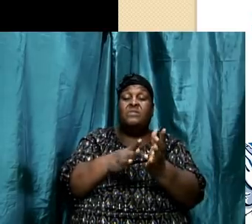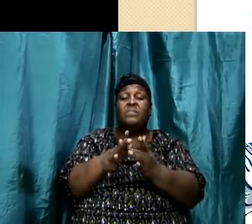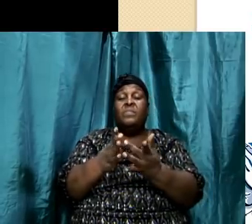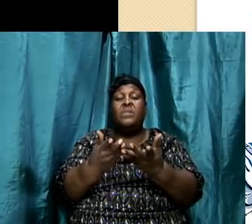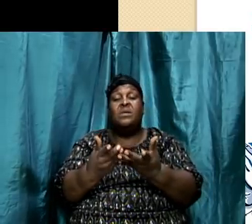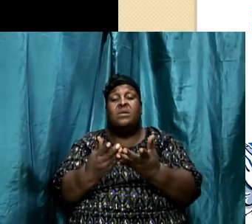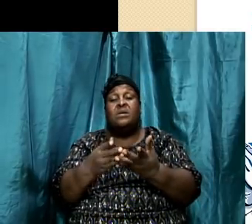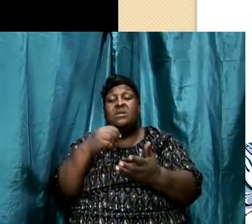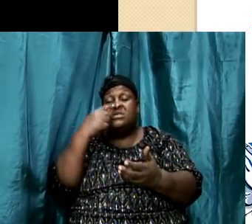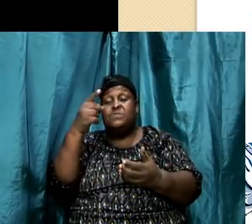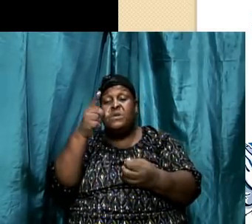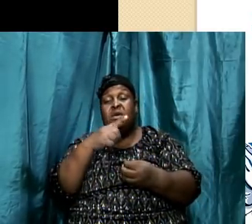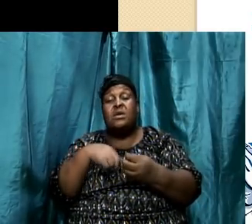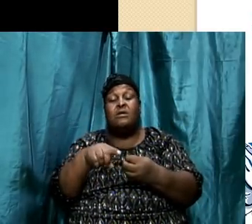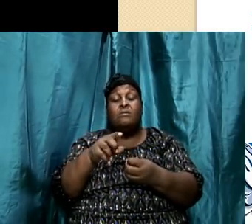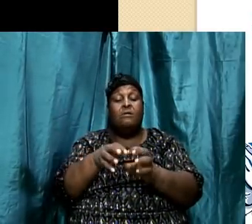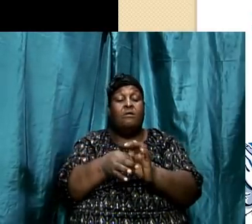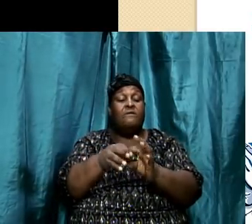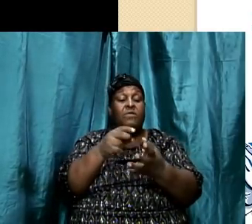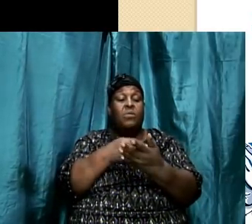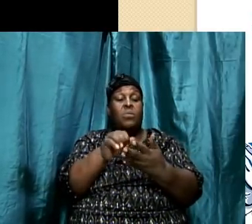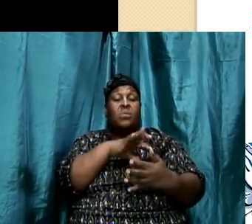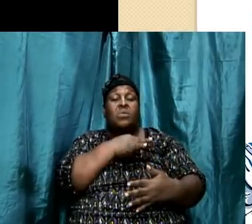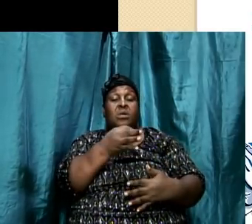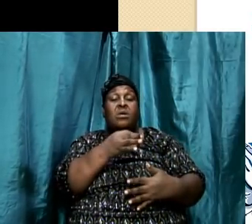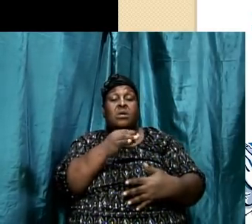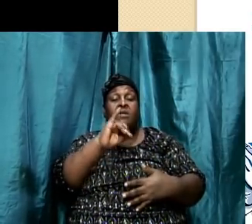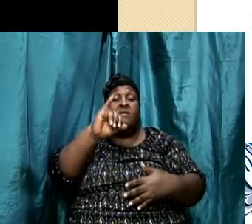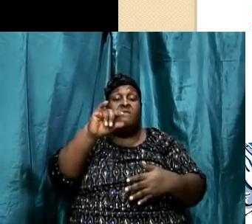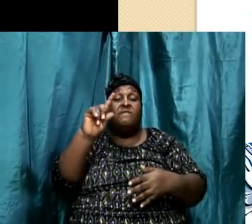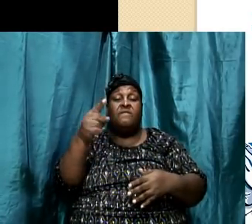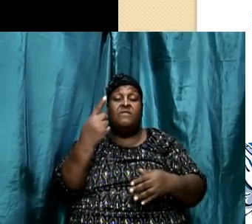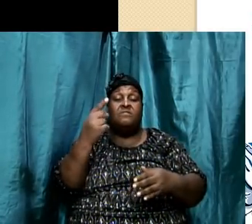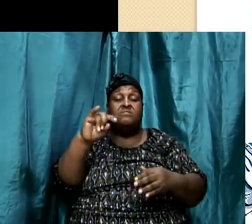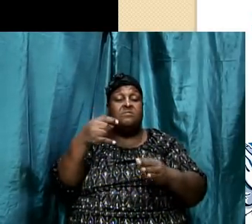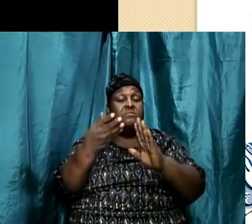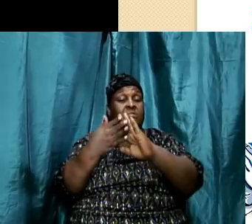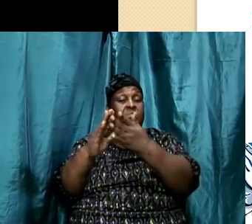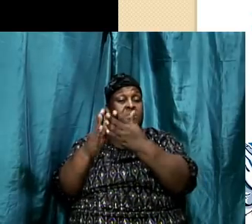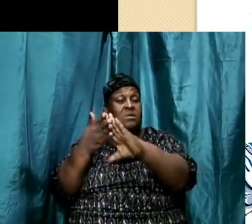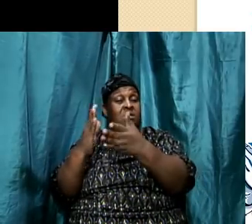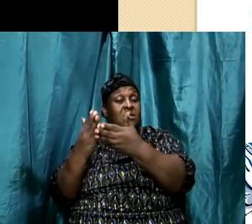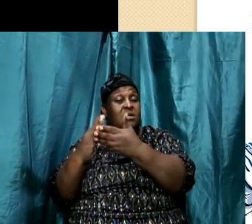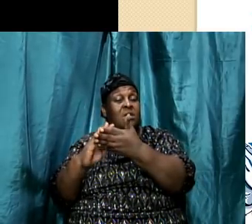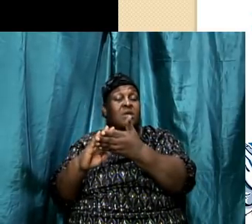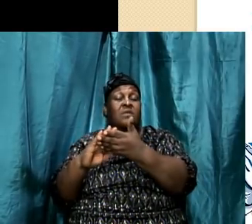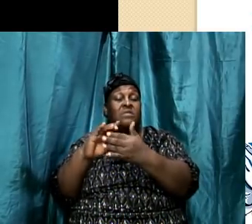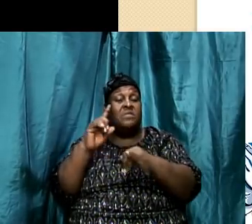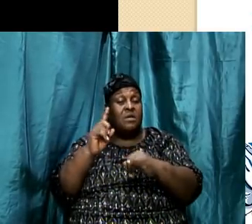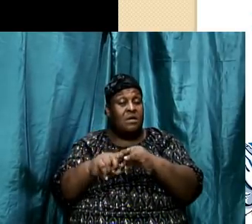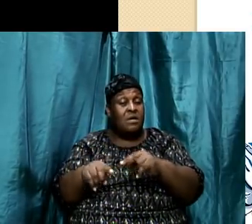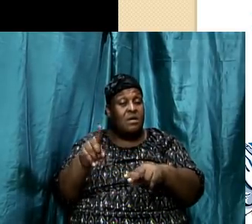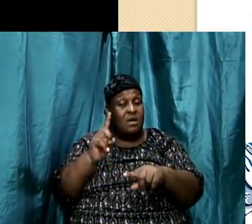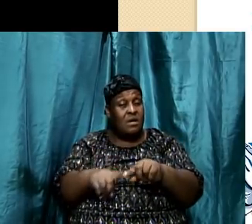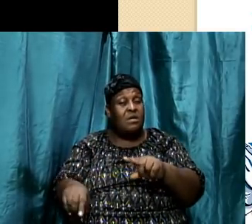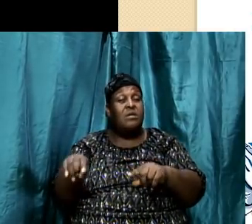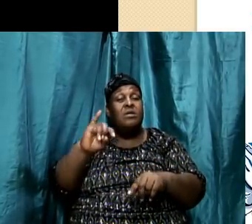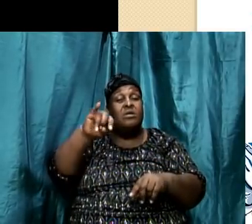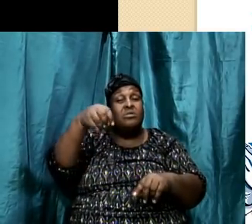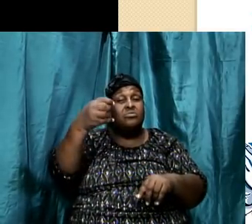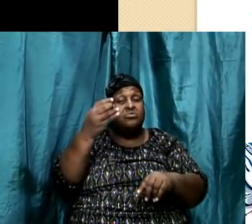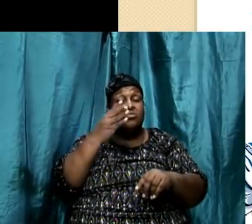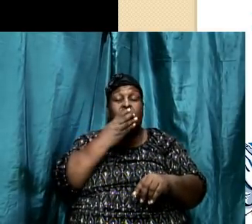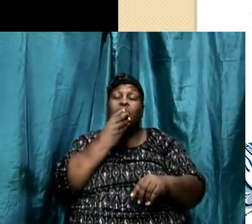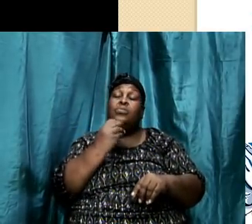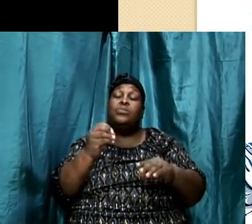Holy Ghost, the work of the Holy Ghost, first at Jerusalem, then at Judea and Samaria, and then to